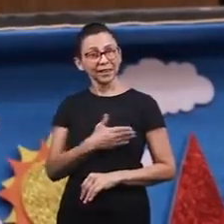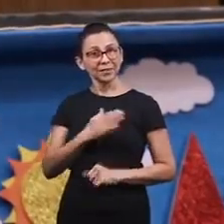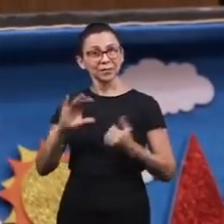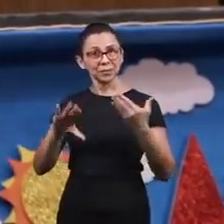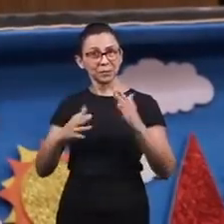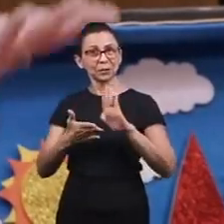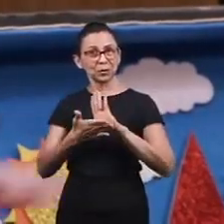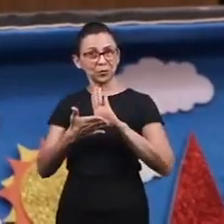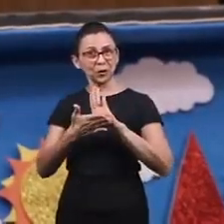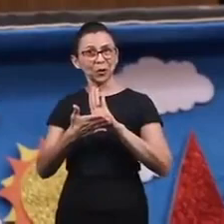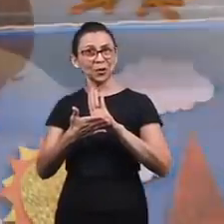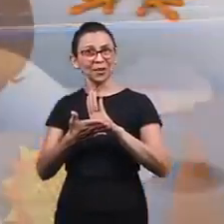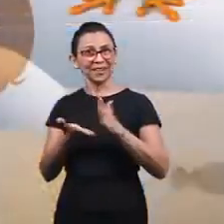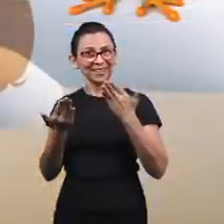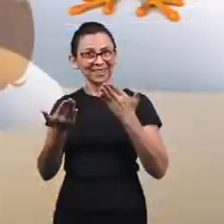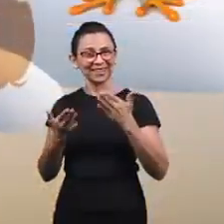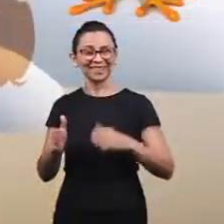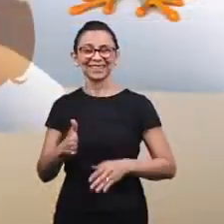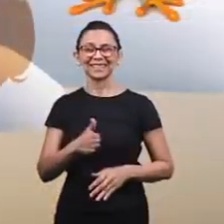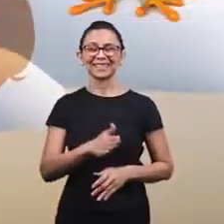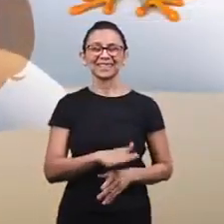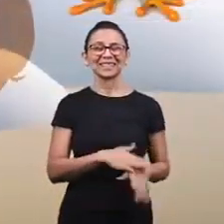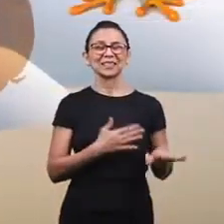How Amazing is the Love of God.